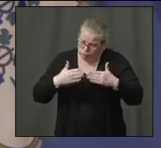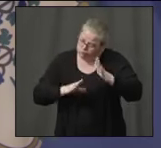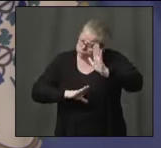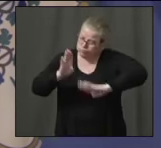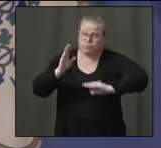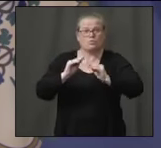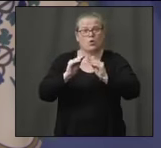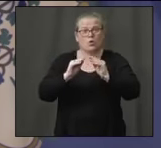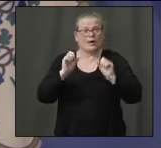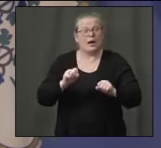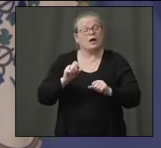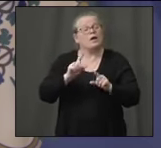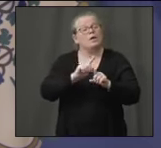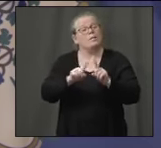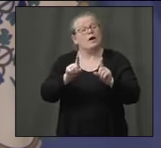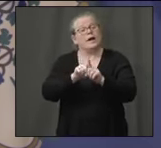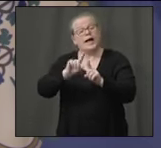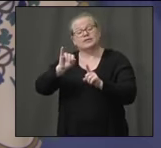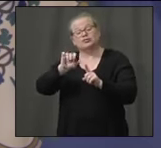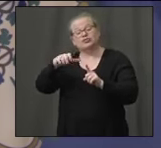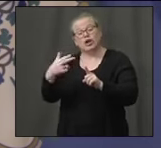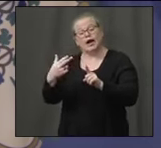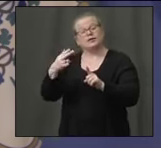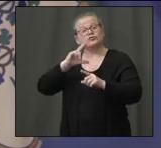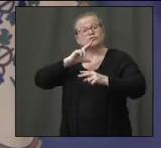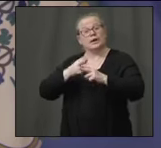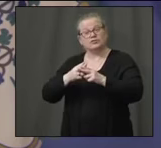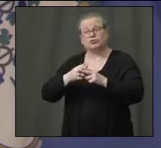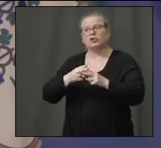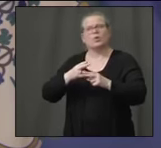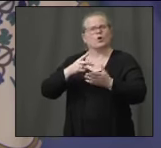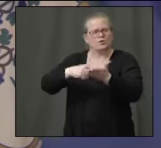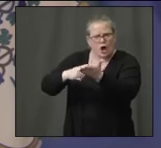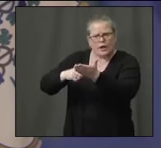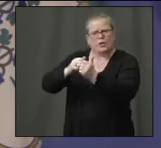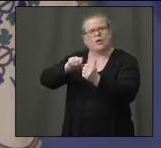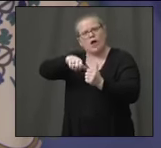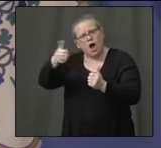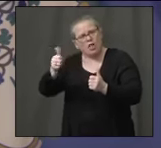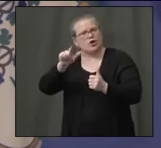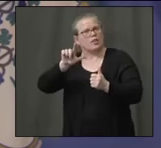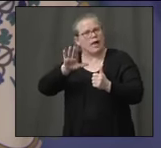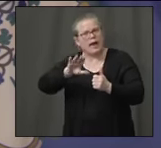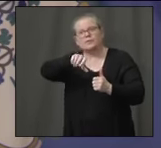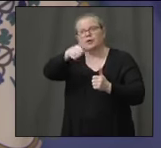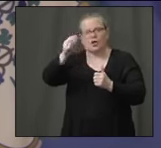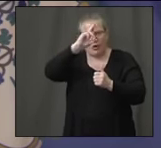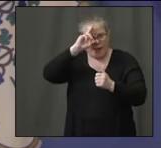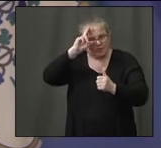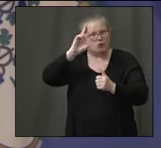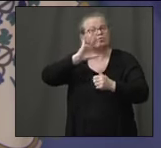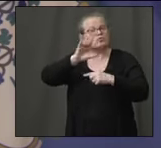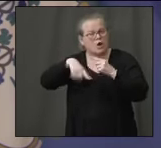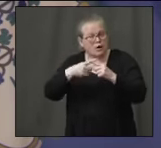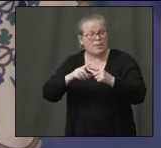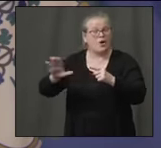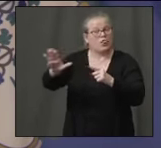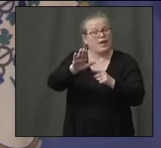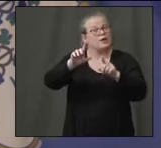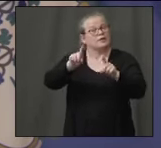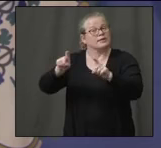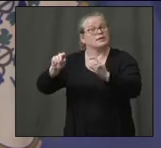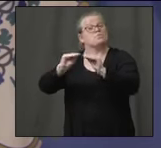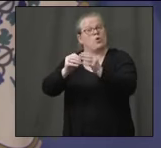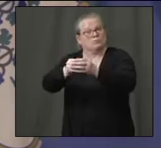we have other, you know, labs and hospitals here in the state who are talking about also increasing their testing capacity a lot. We could